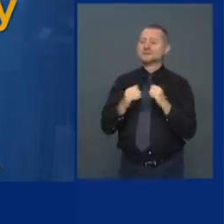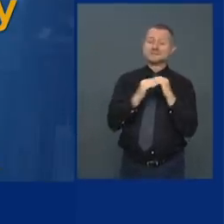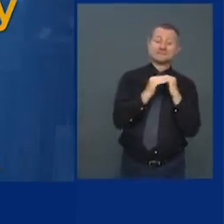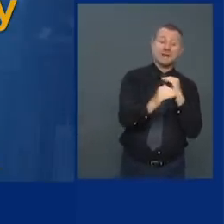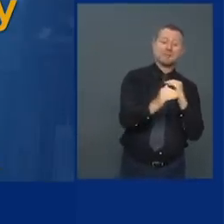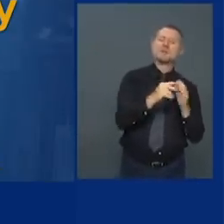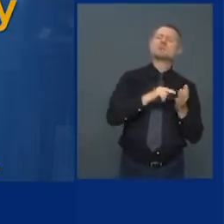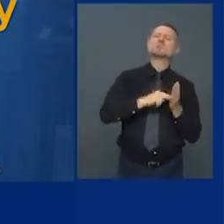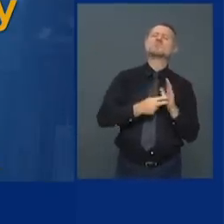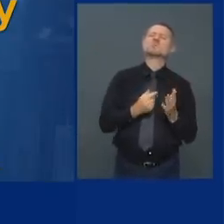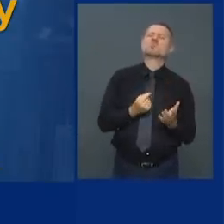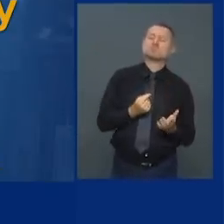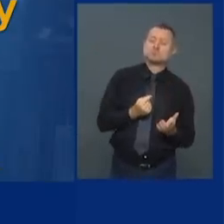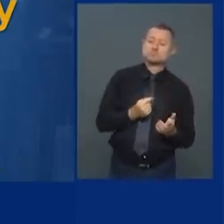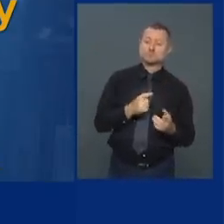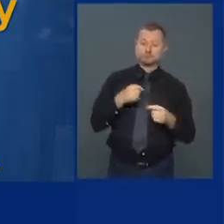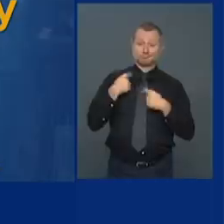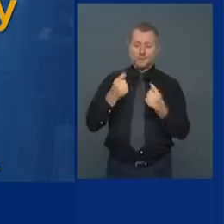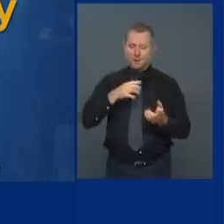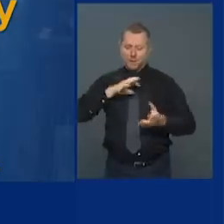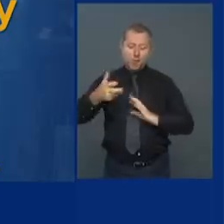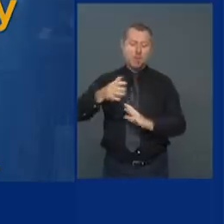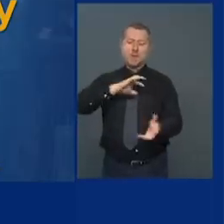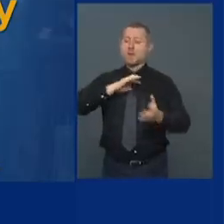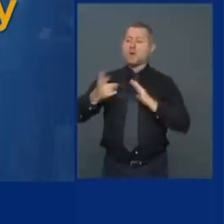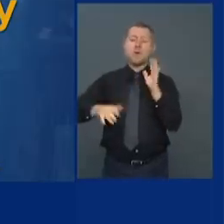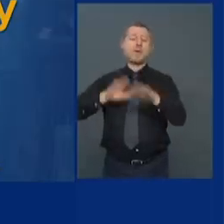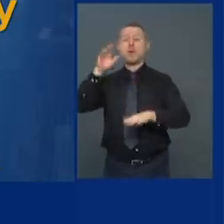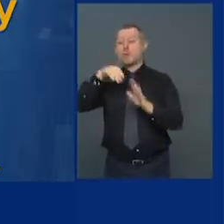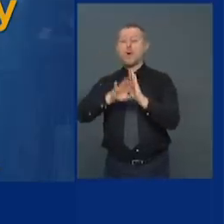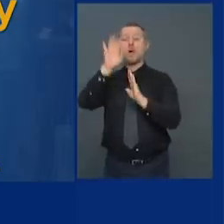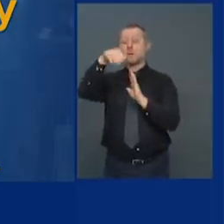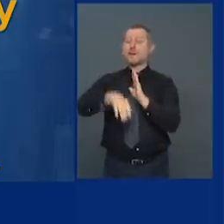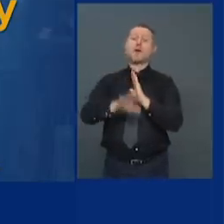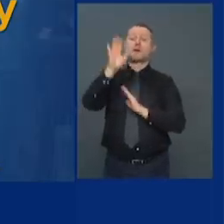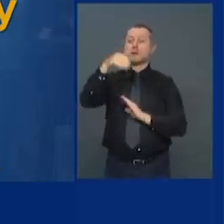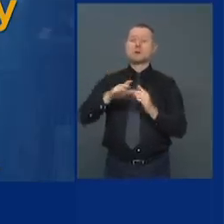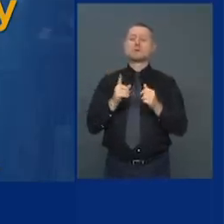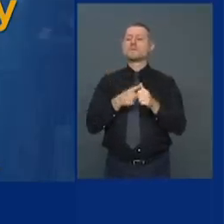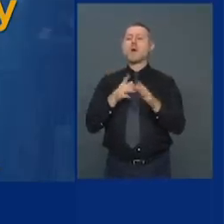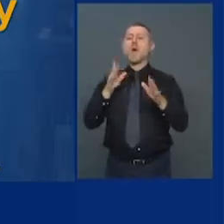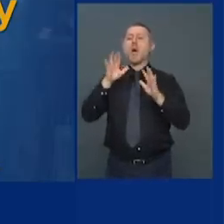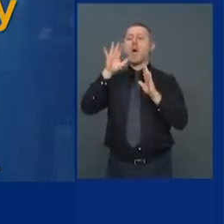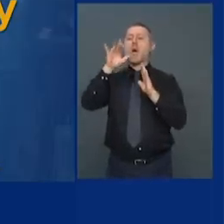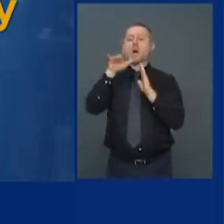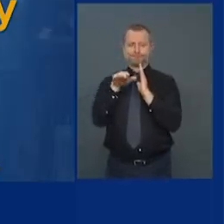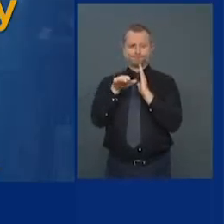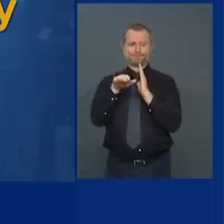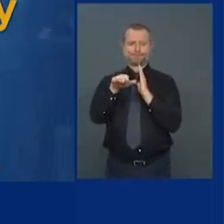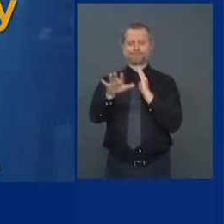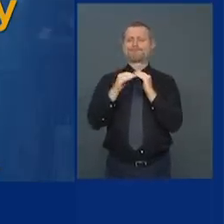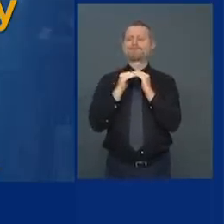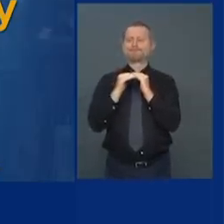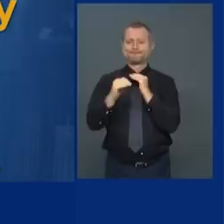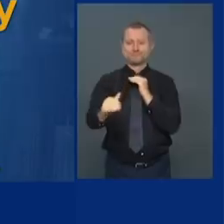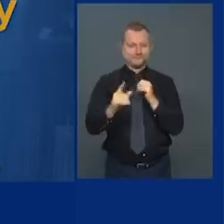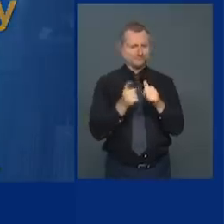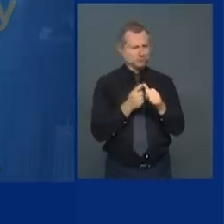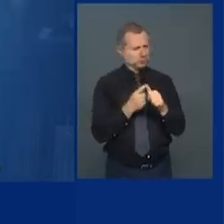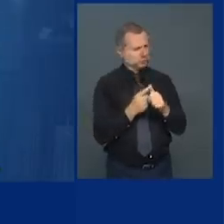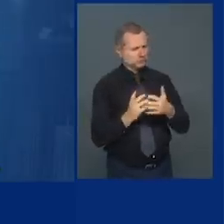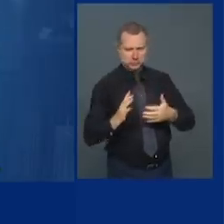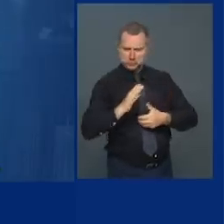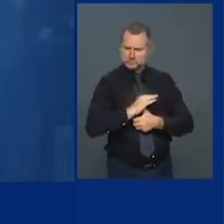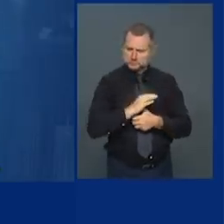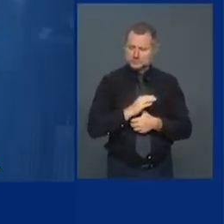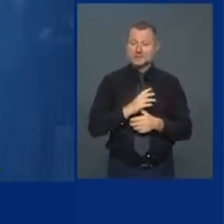all this disruption, all this tumult, first stabilize the situation, and then let's talk